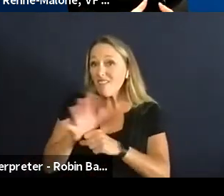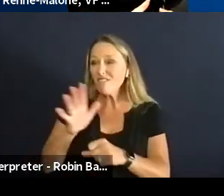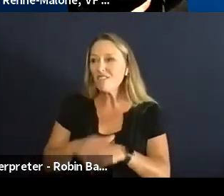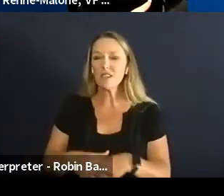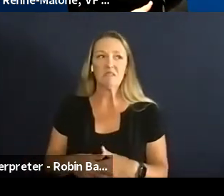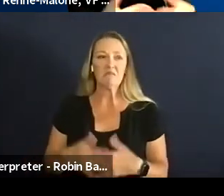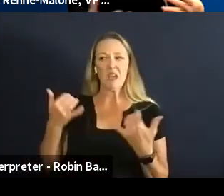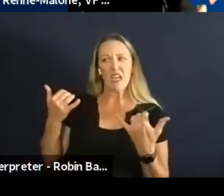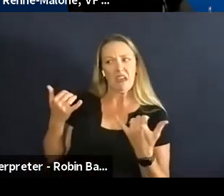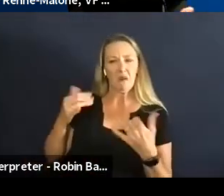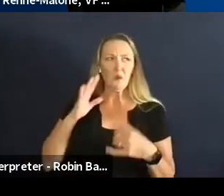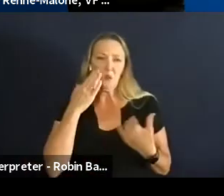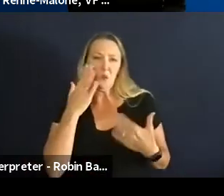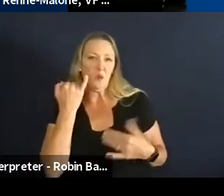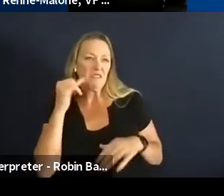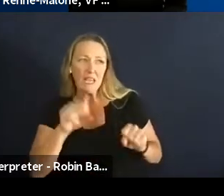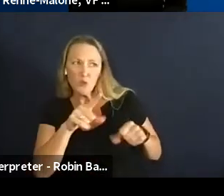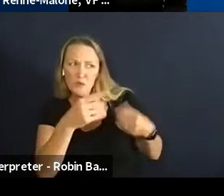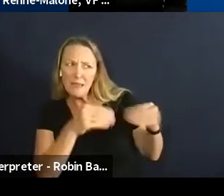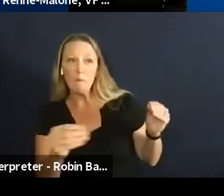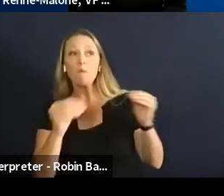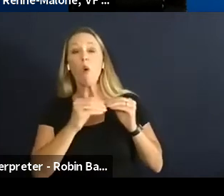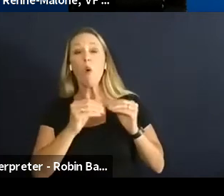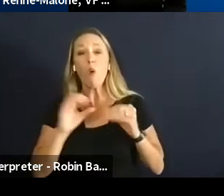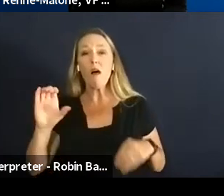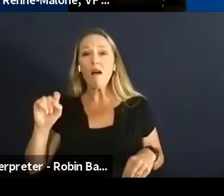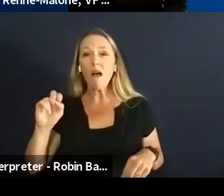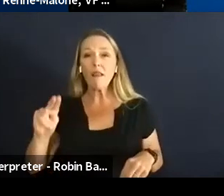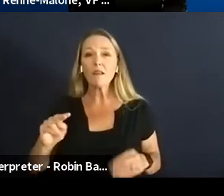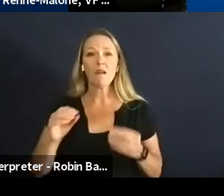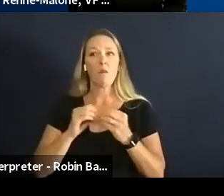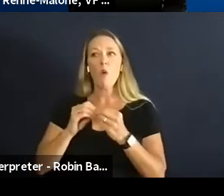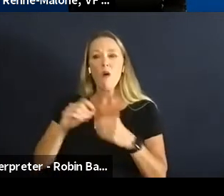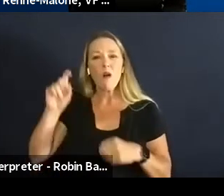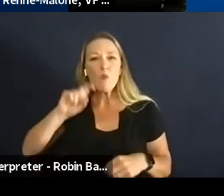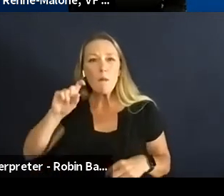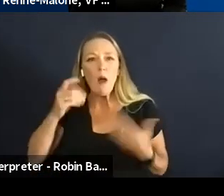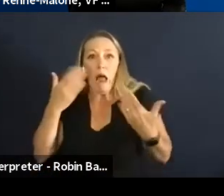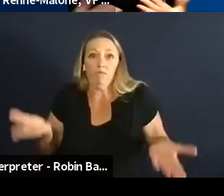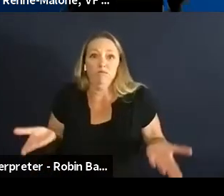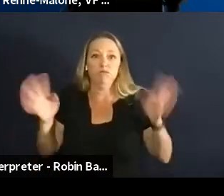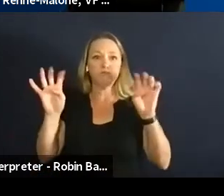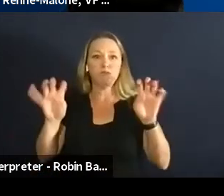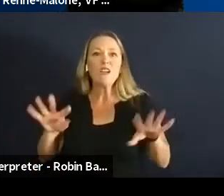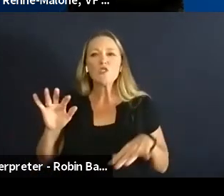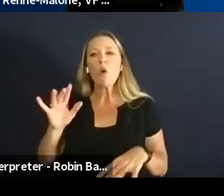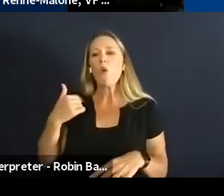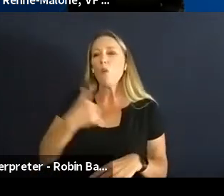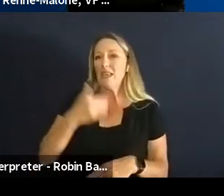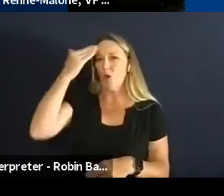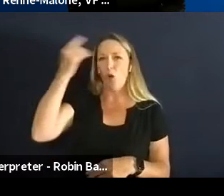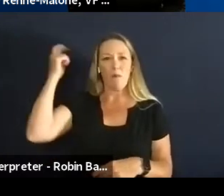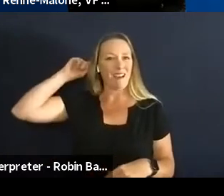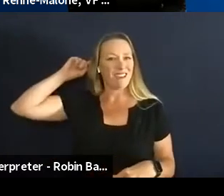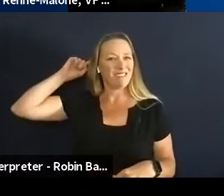on what we're helping convince them to do. And so I think there's this risk component of it that's important to remember in our business but